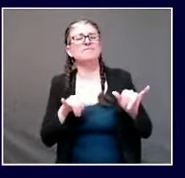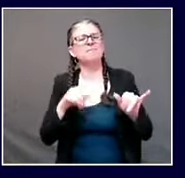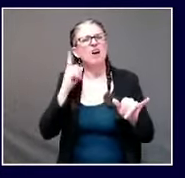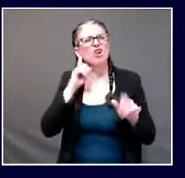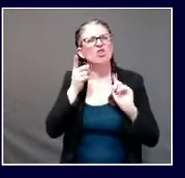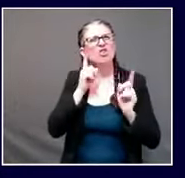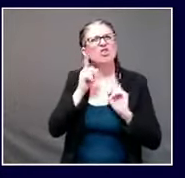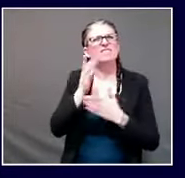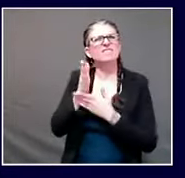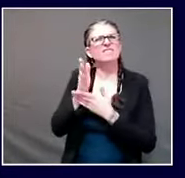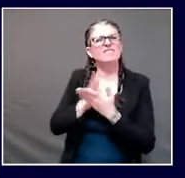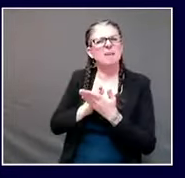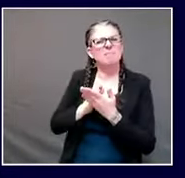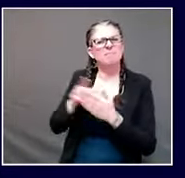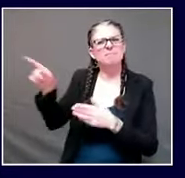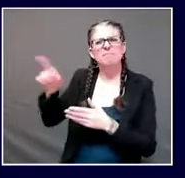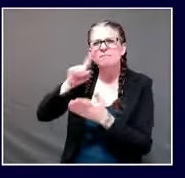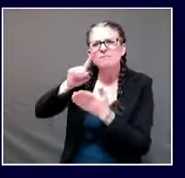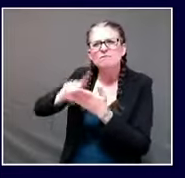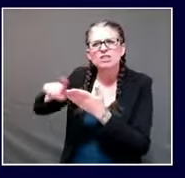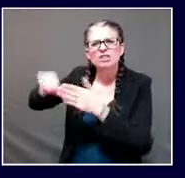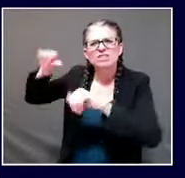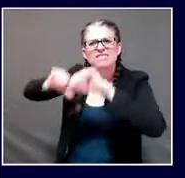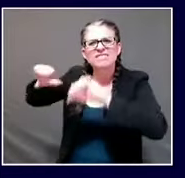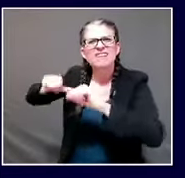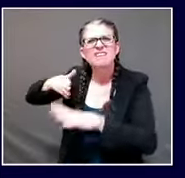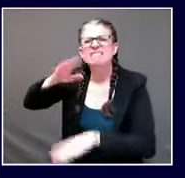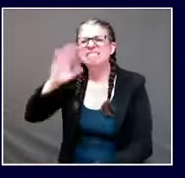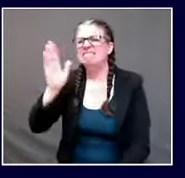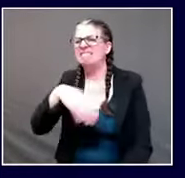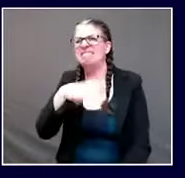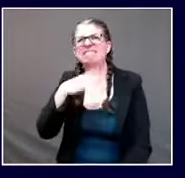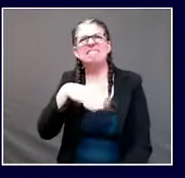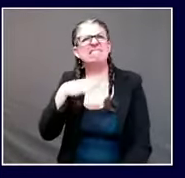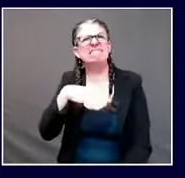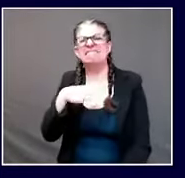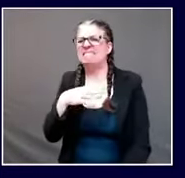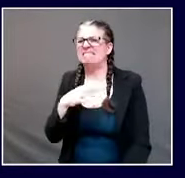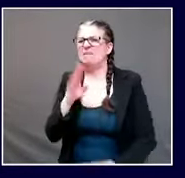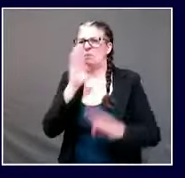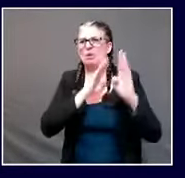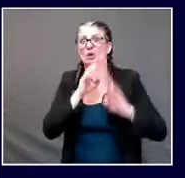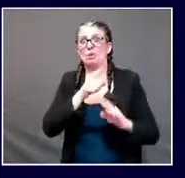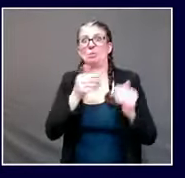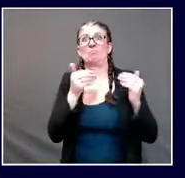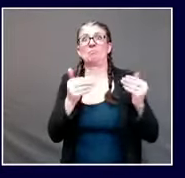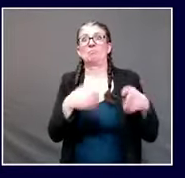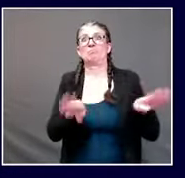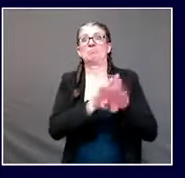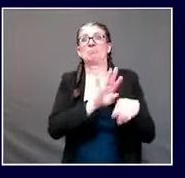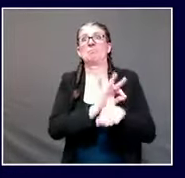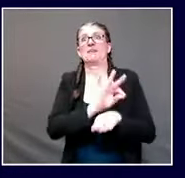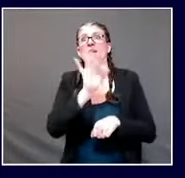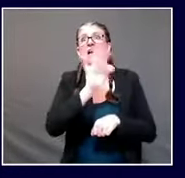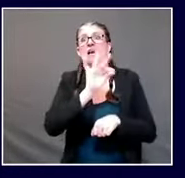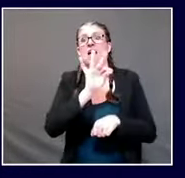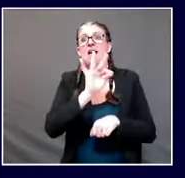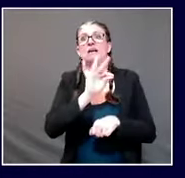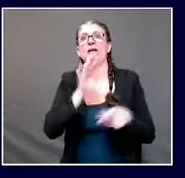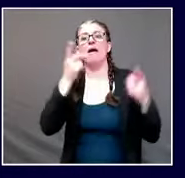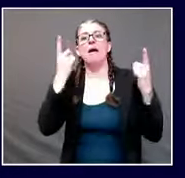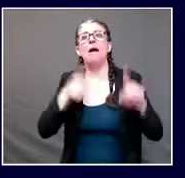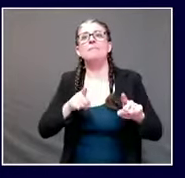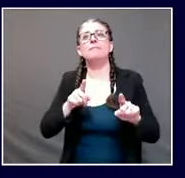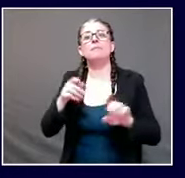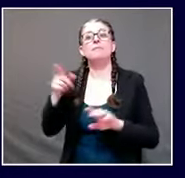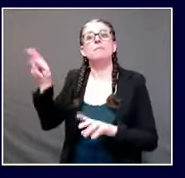actually expressing concerns these measures could encourage more risky behaviors uh epidemiologists at george mason university points to the fact that